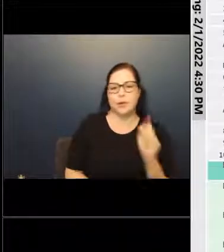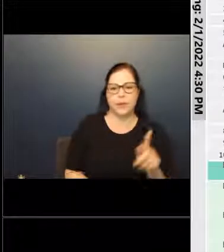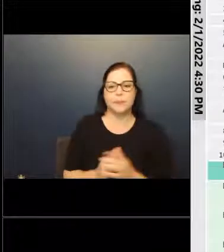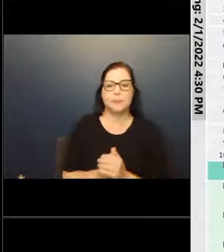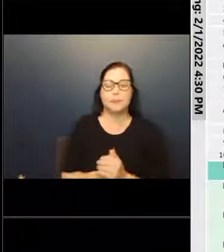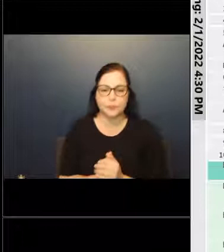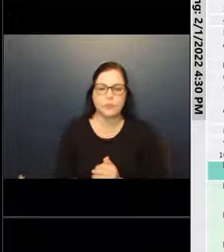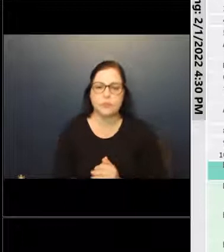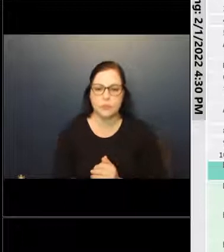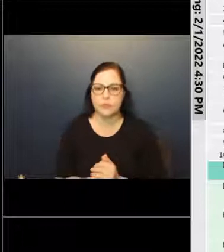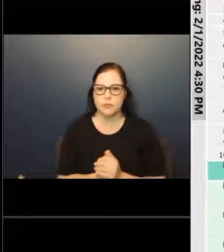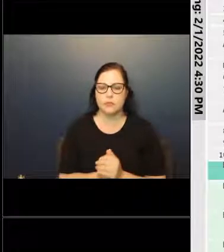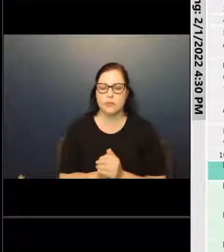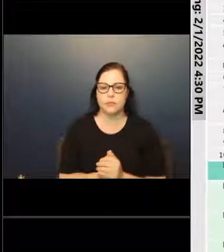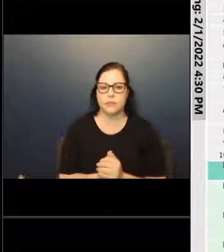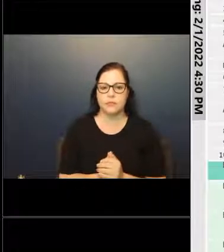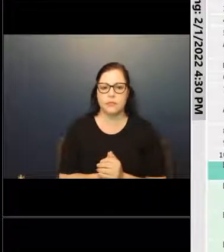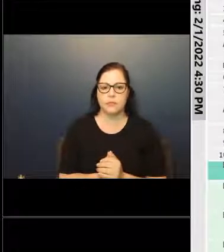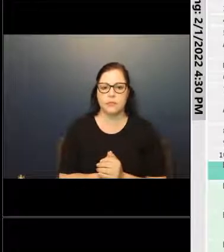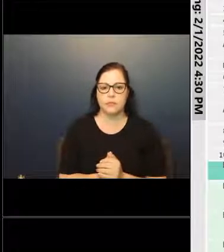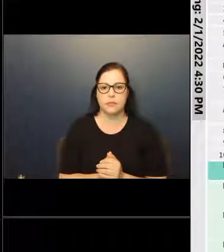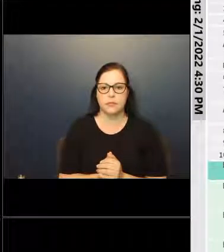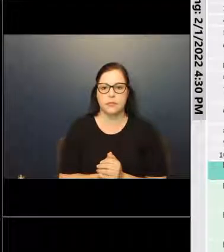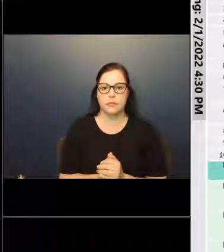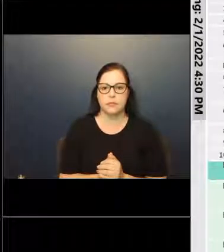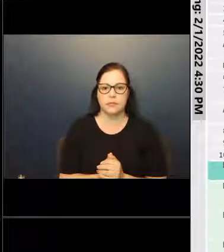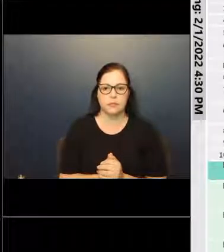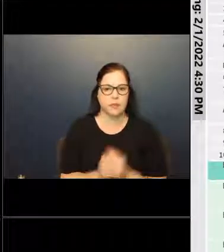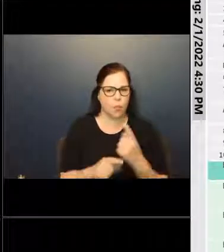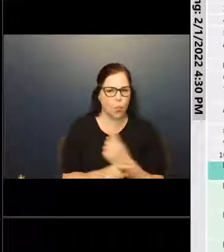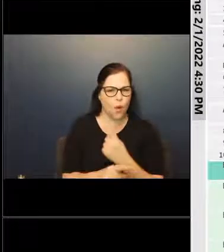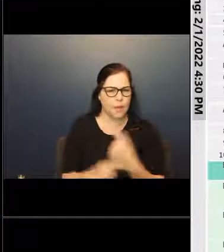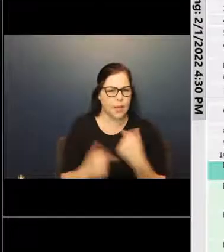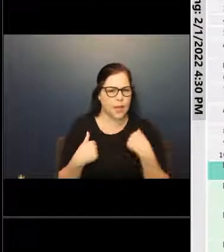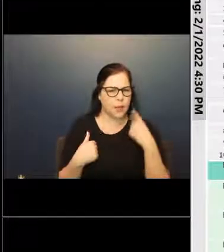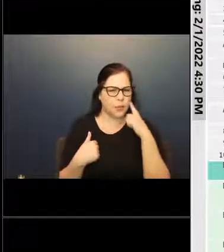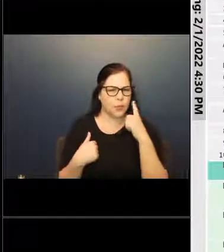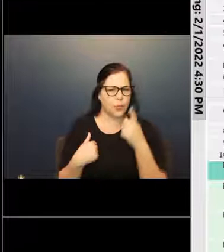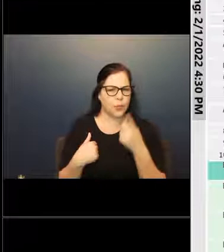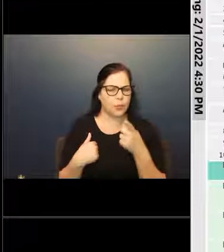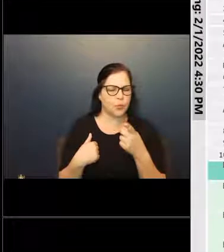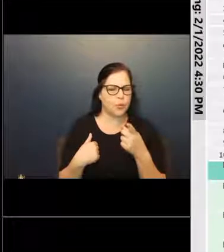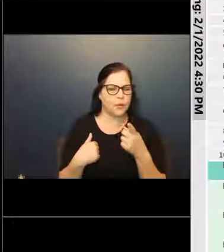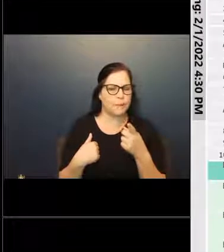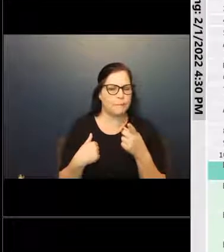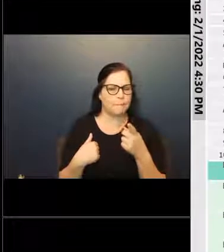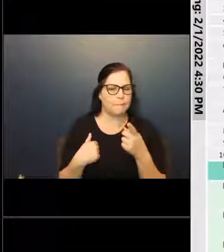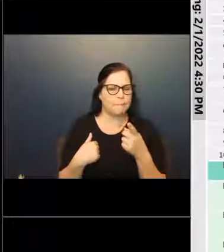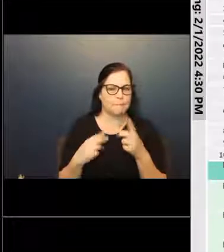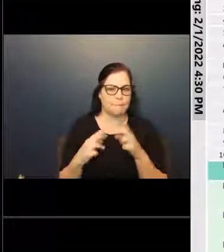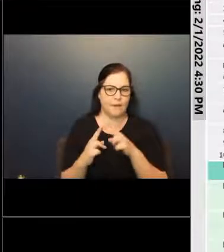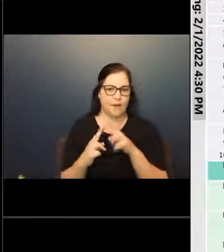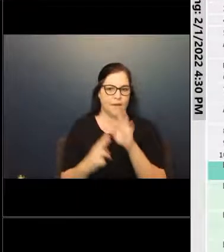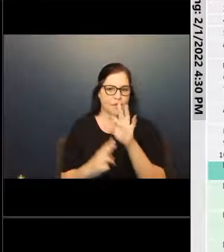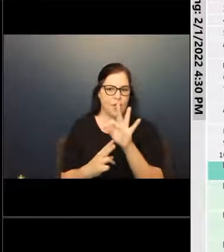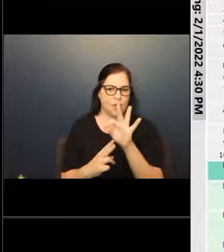I just like to ask the that I hear that you. Well, the French are all